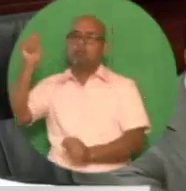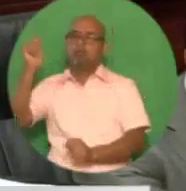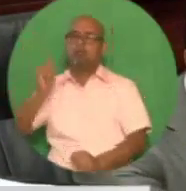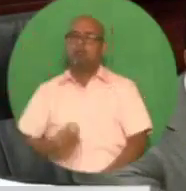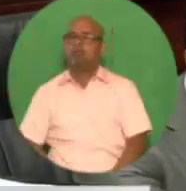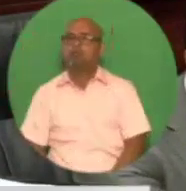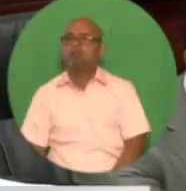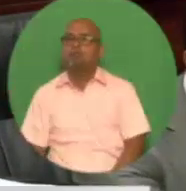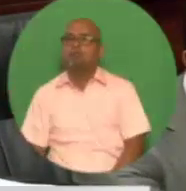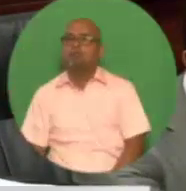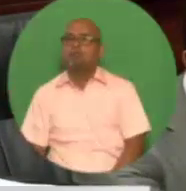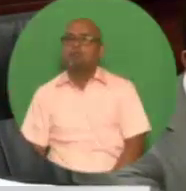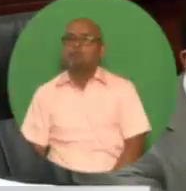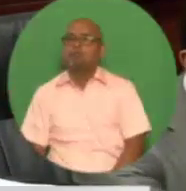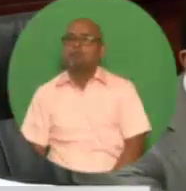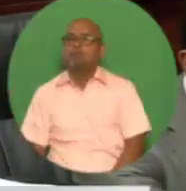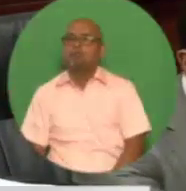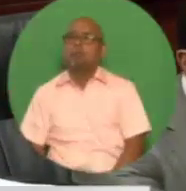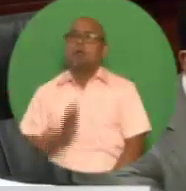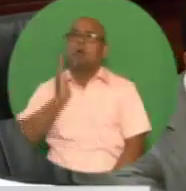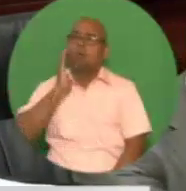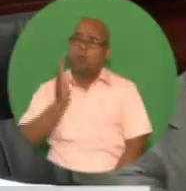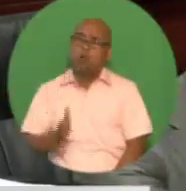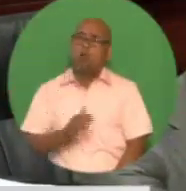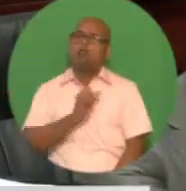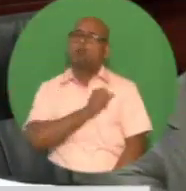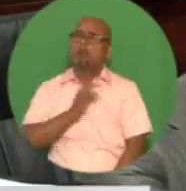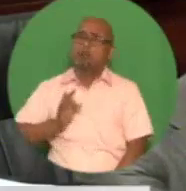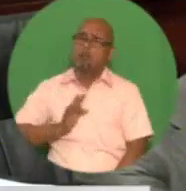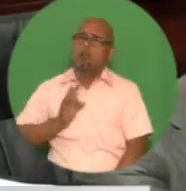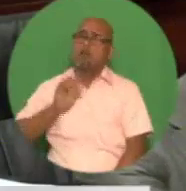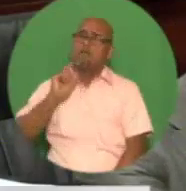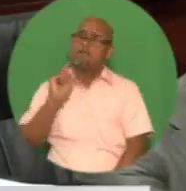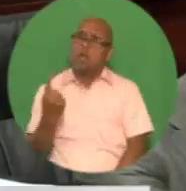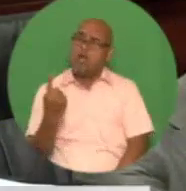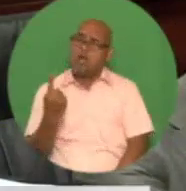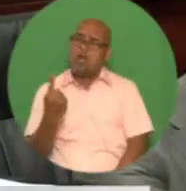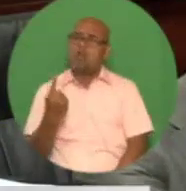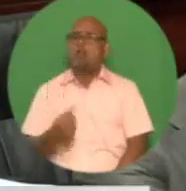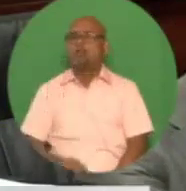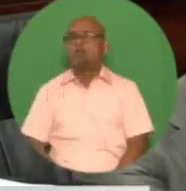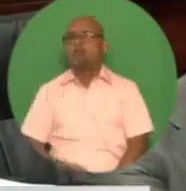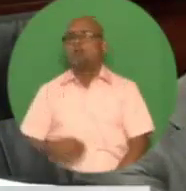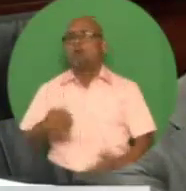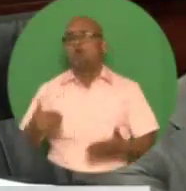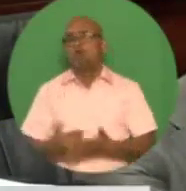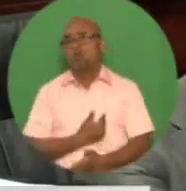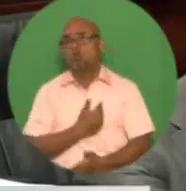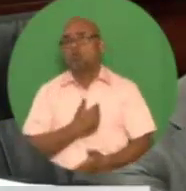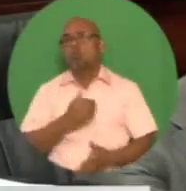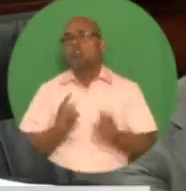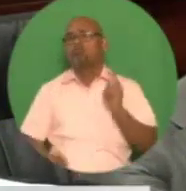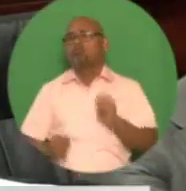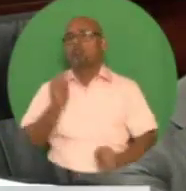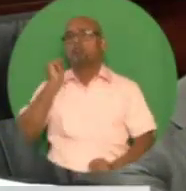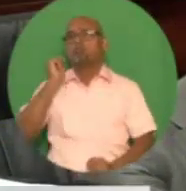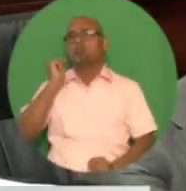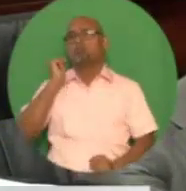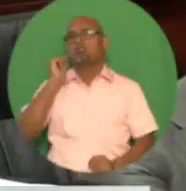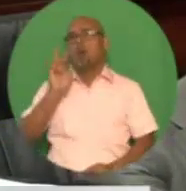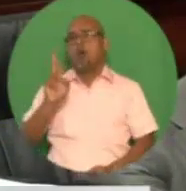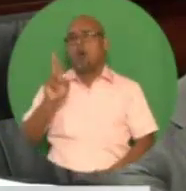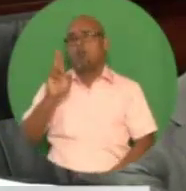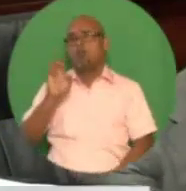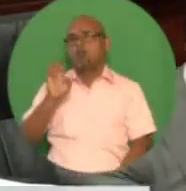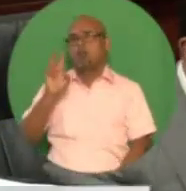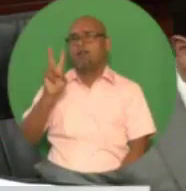activities will be enhanced as the staff transitions to the proposed Trinidad-Tobago Revenue Authority, which will provide fast and efficient quality